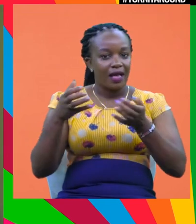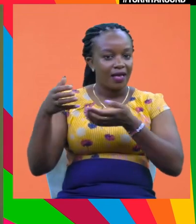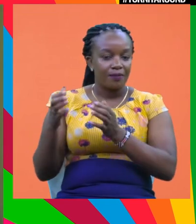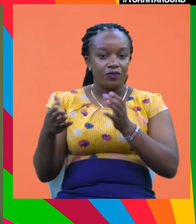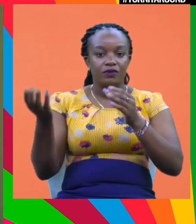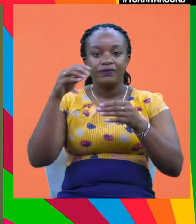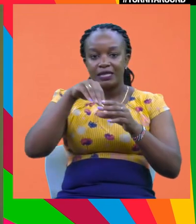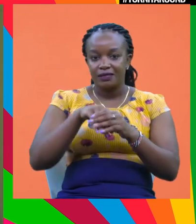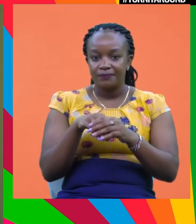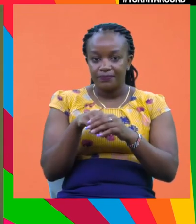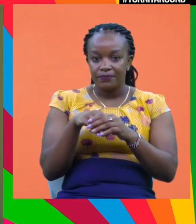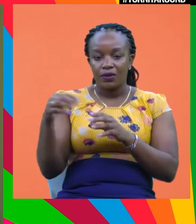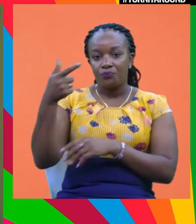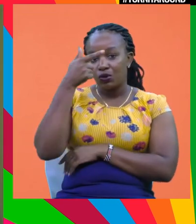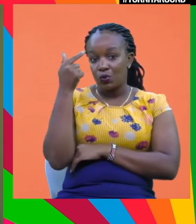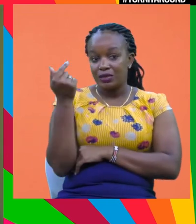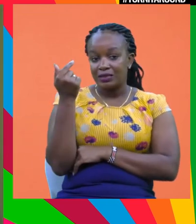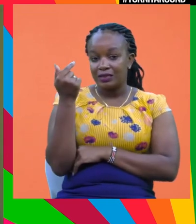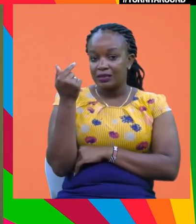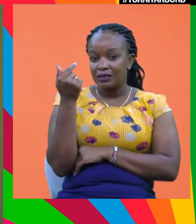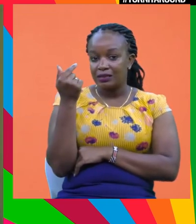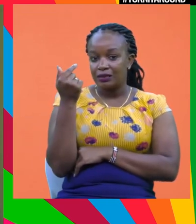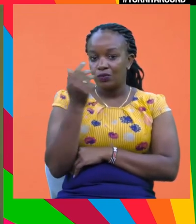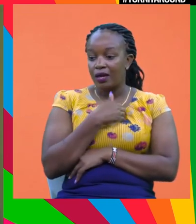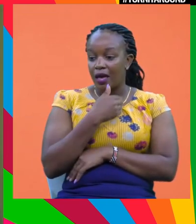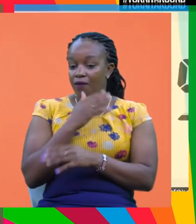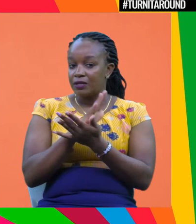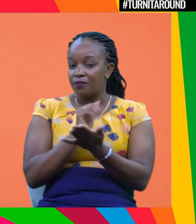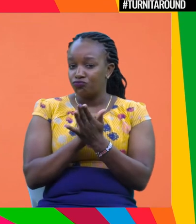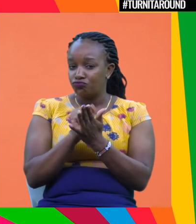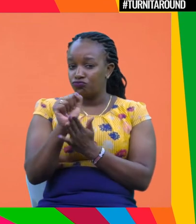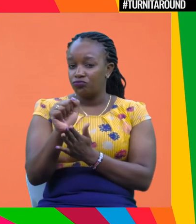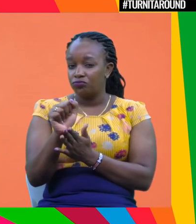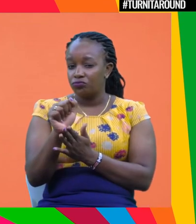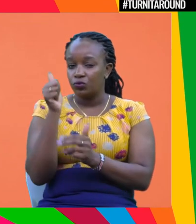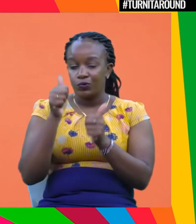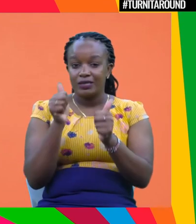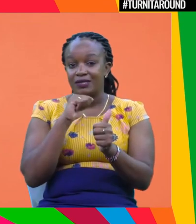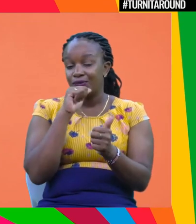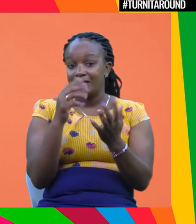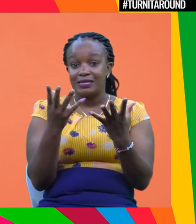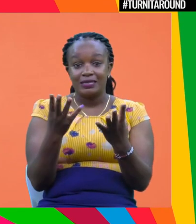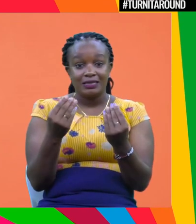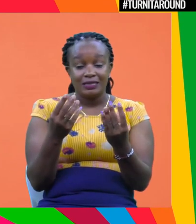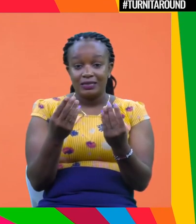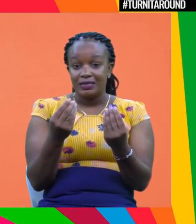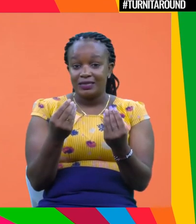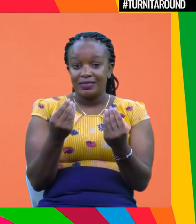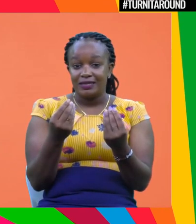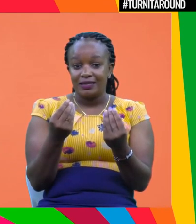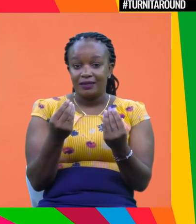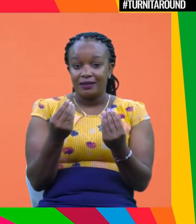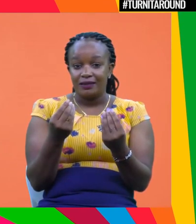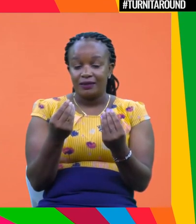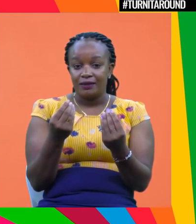of, of investment vehicles. And even for products, as Ken mentioned, it's not, it's not so easy for, let's say, an electric vehicle.